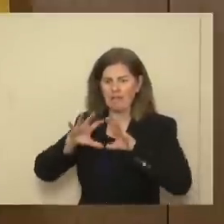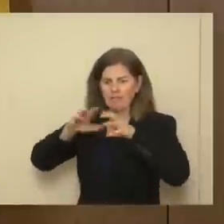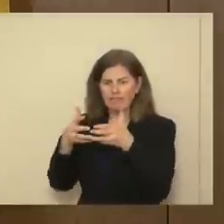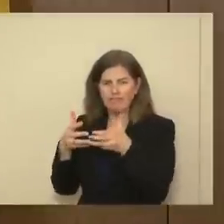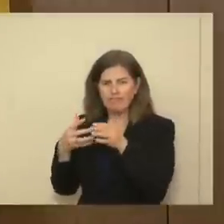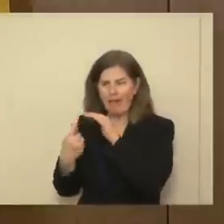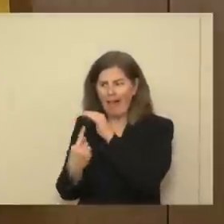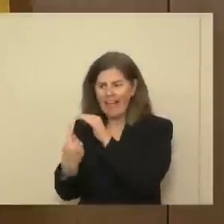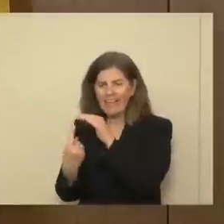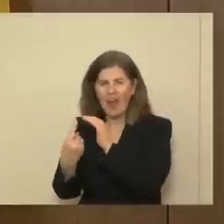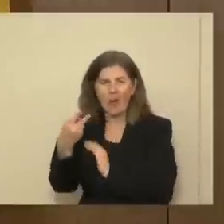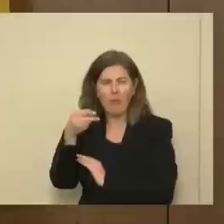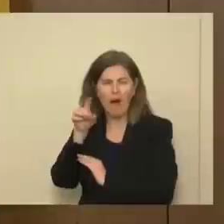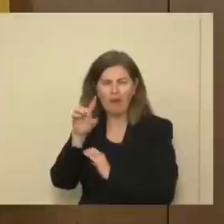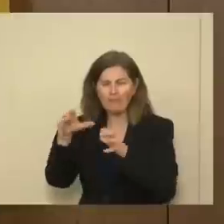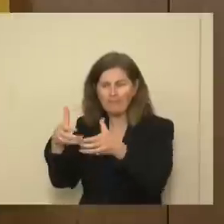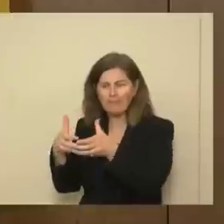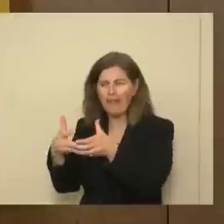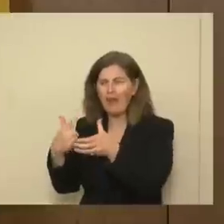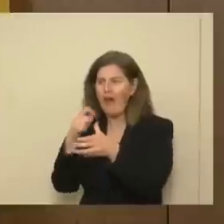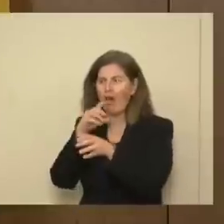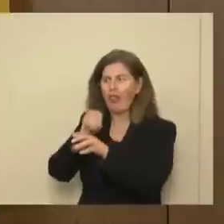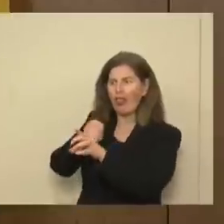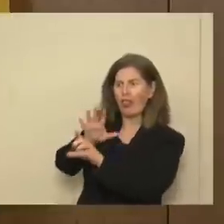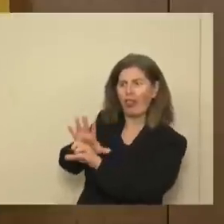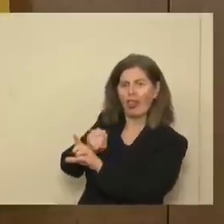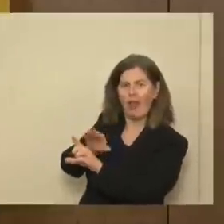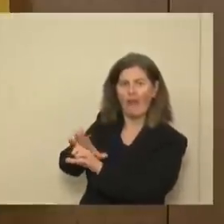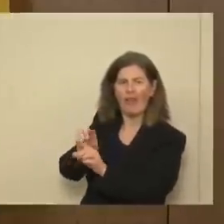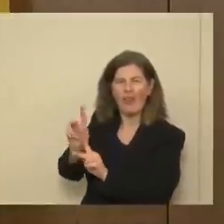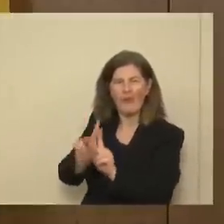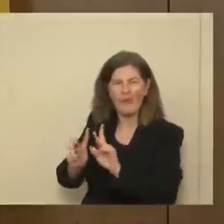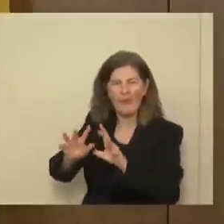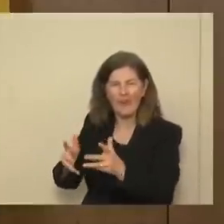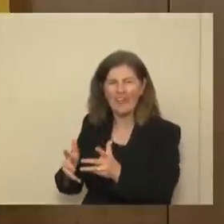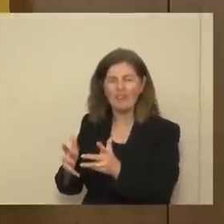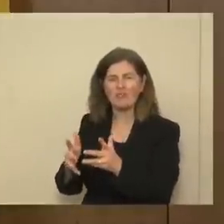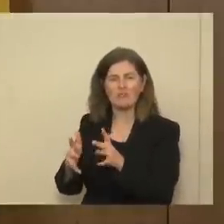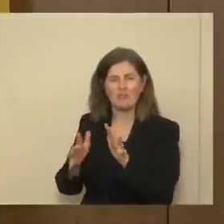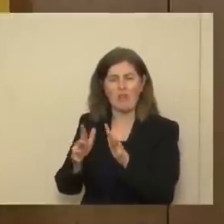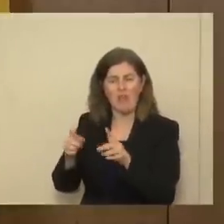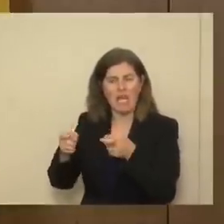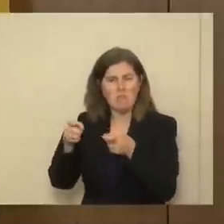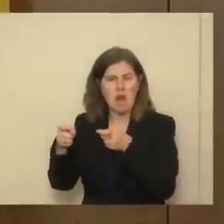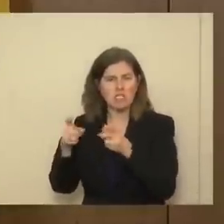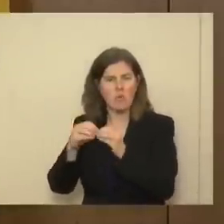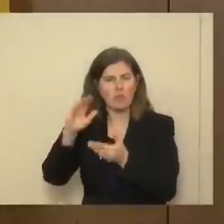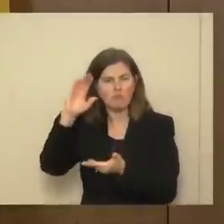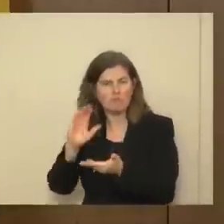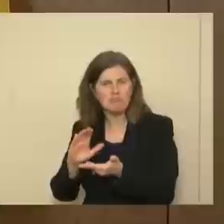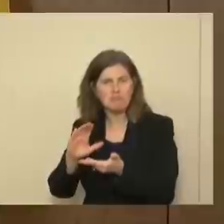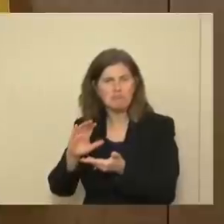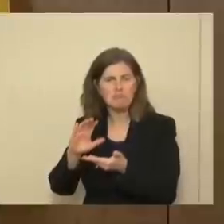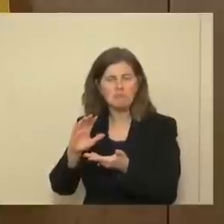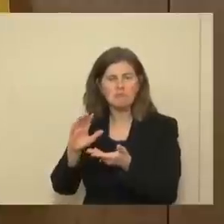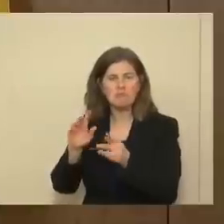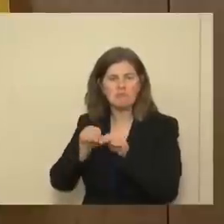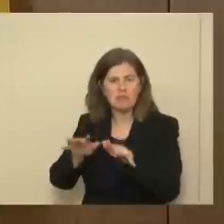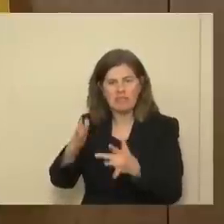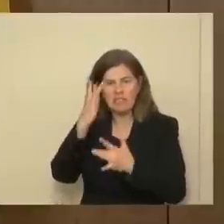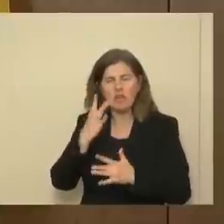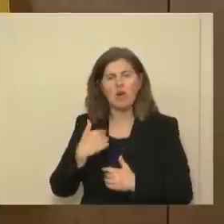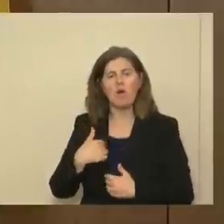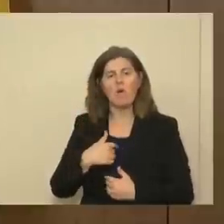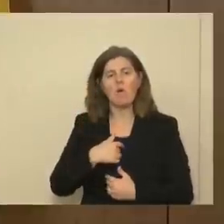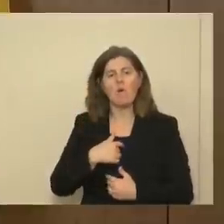or a vacuum, if you will, so that they're not exposed to the outside world and vice versa and they're able to manage infections. I think that